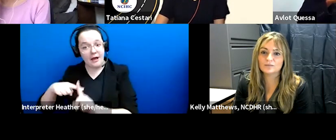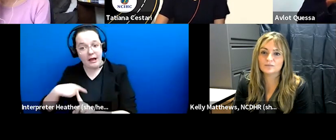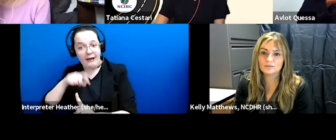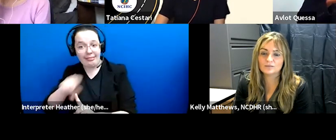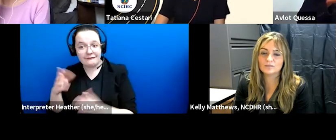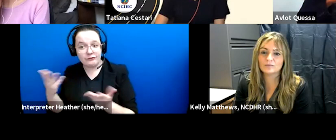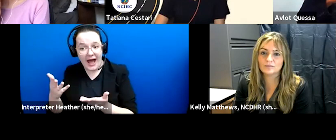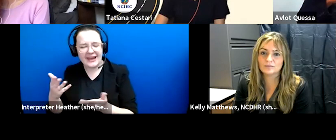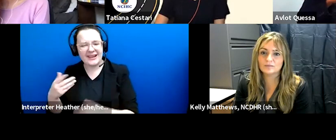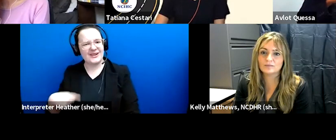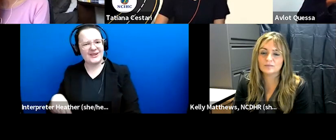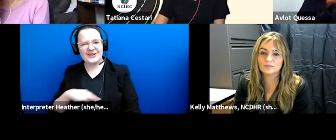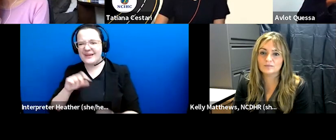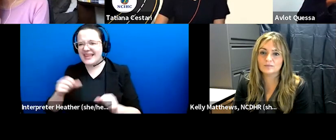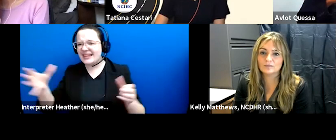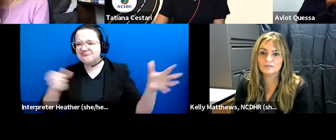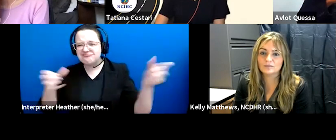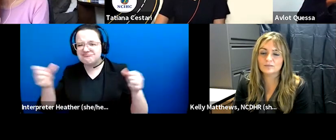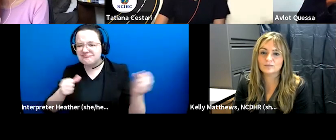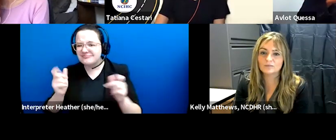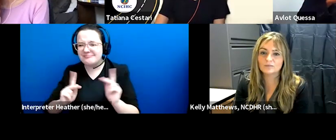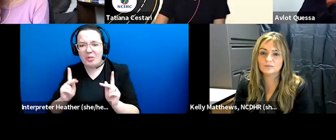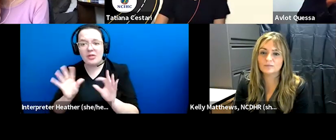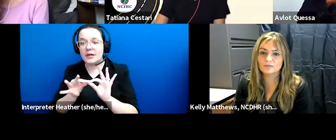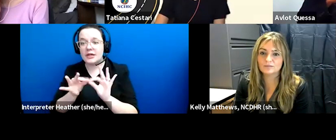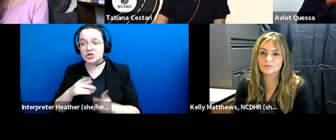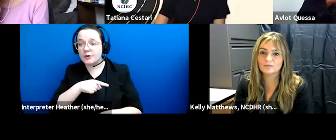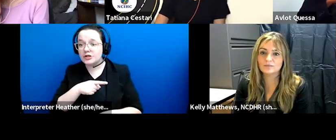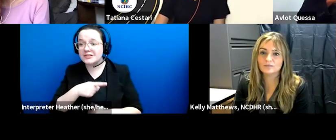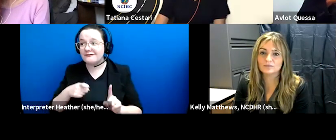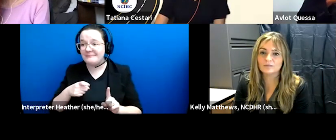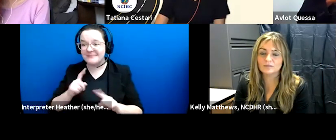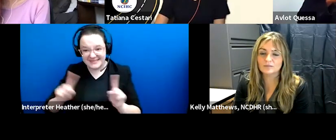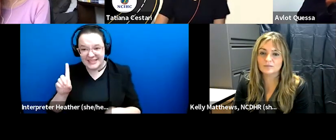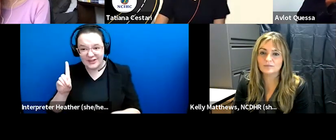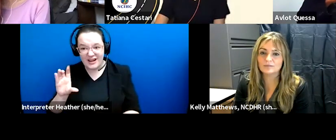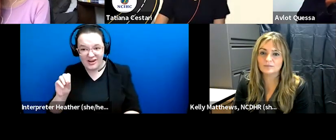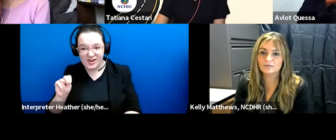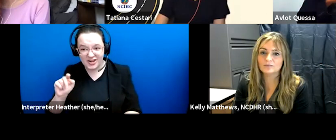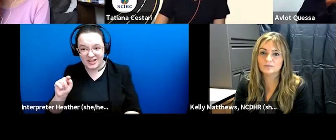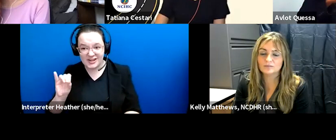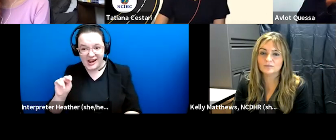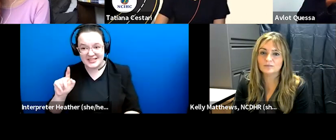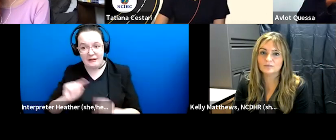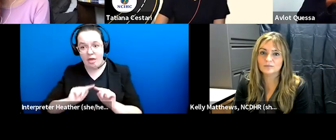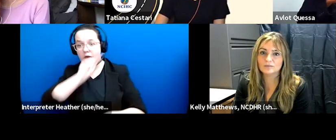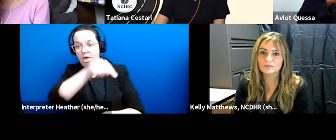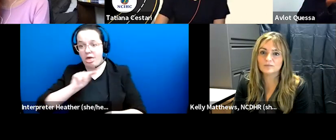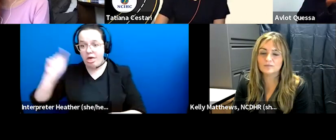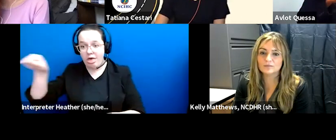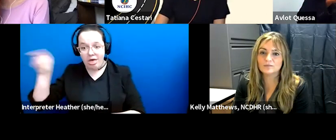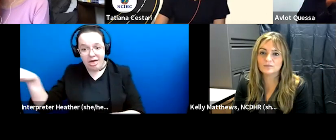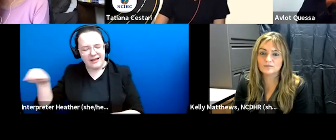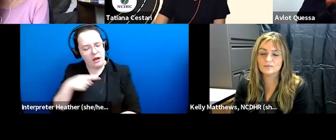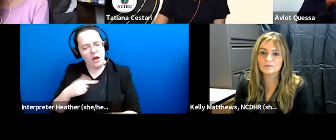bring in we end up with interpreters on from different continents um who really bring in their different